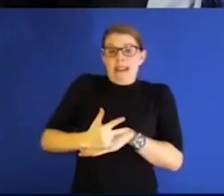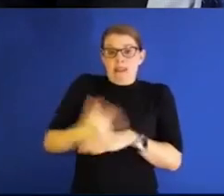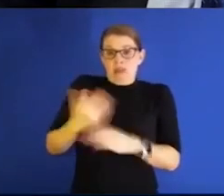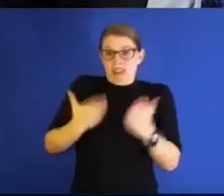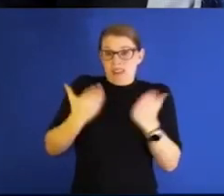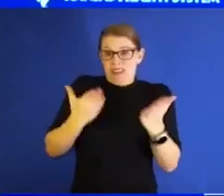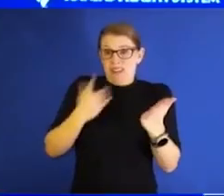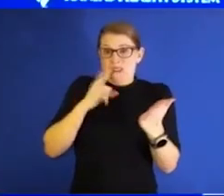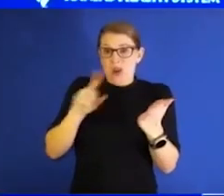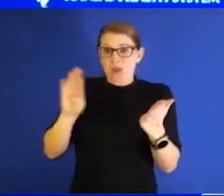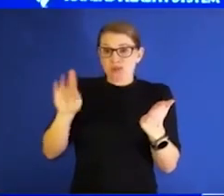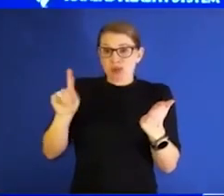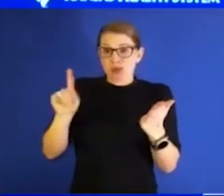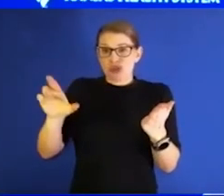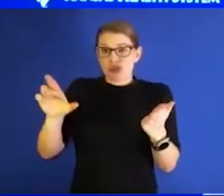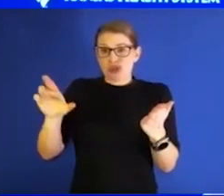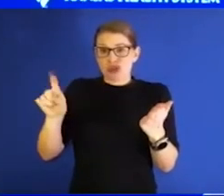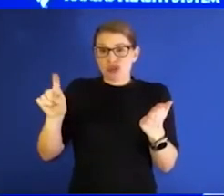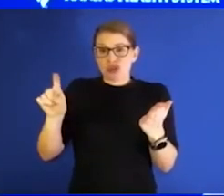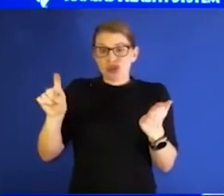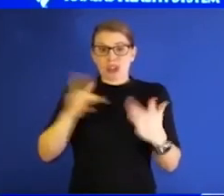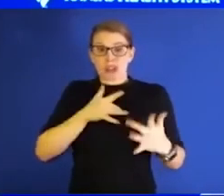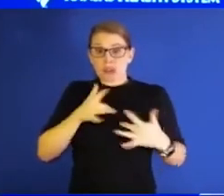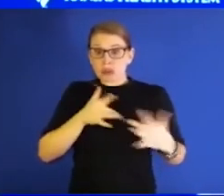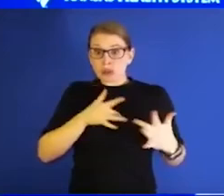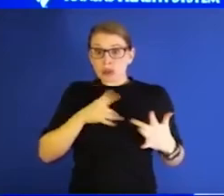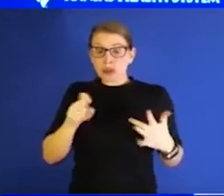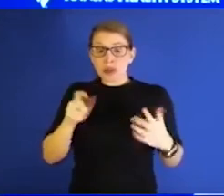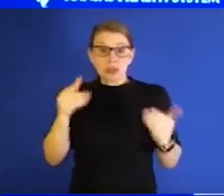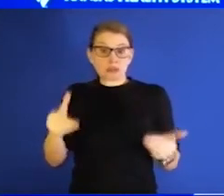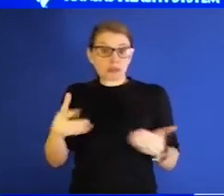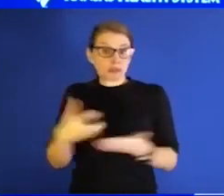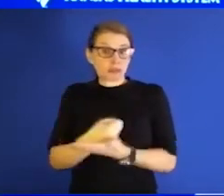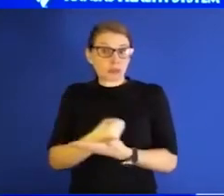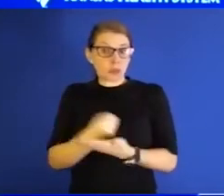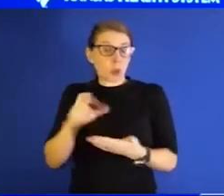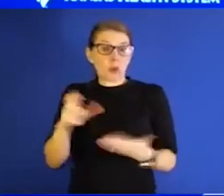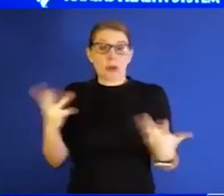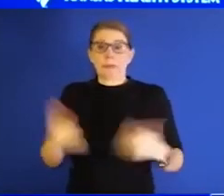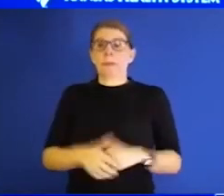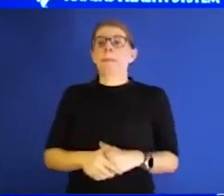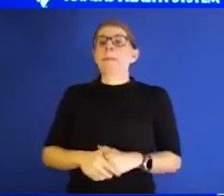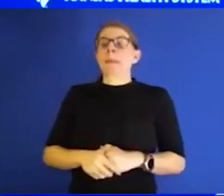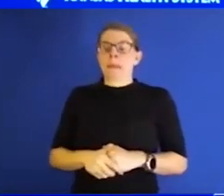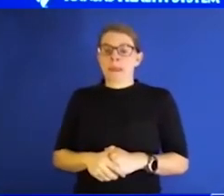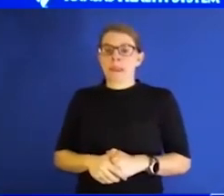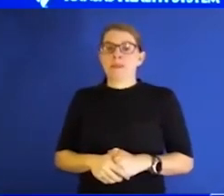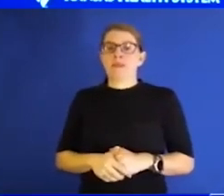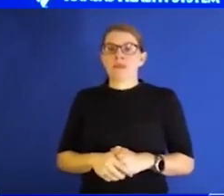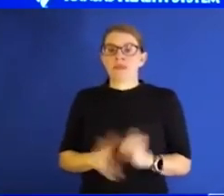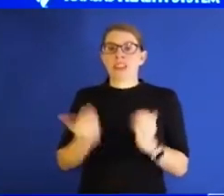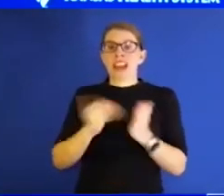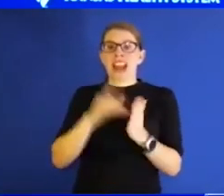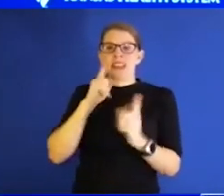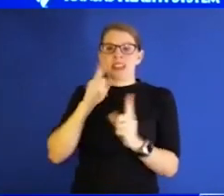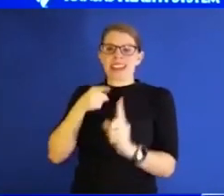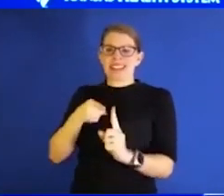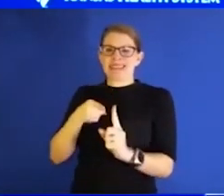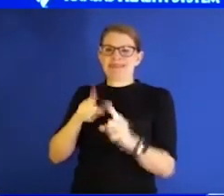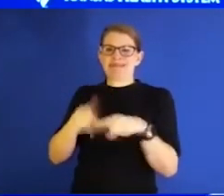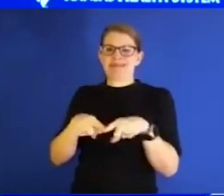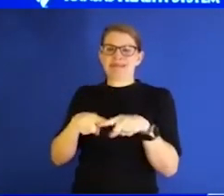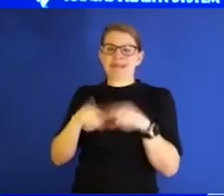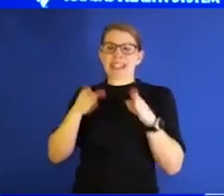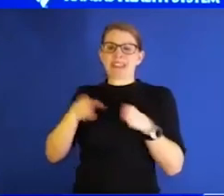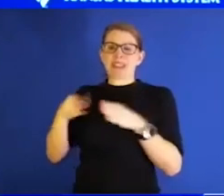booster? Should there be any concern, go ahead and get it. You know, again, I think this delves into individual health, and I would really speak